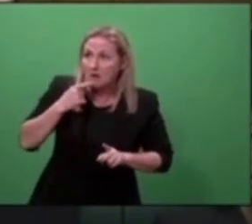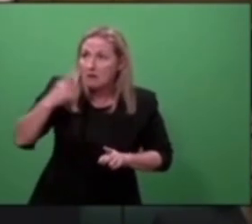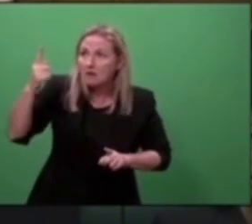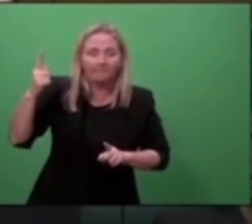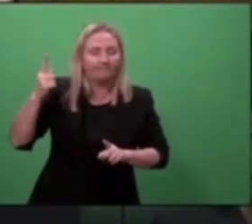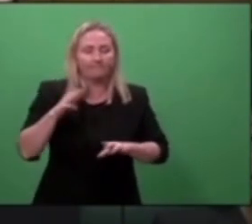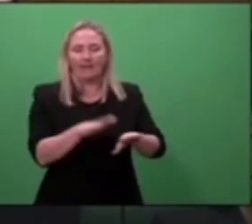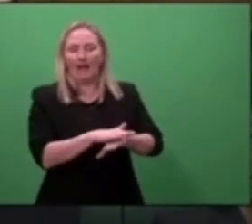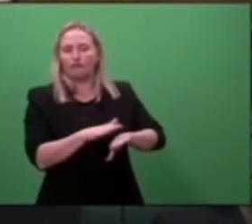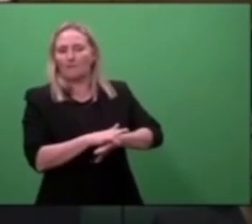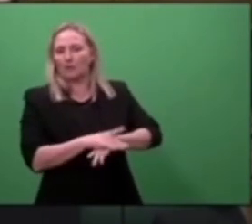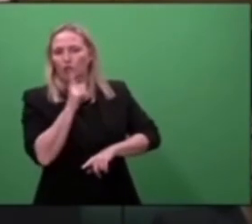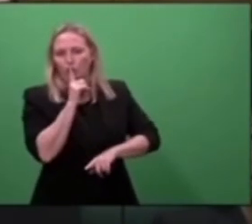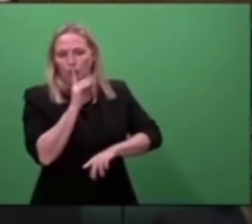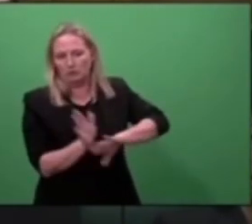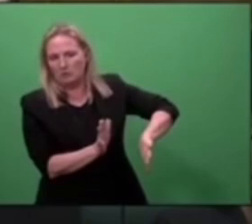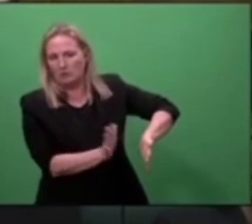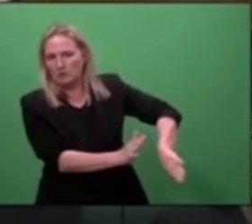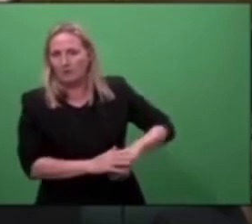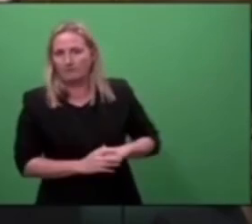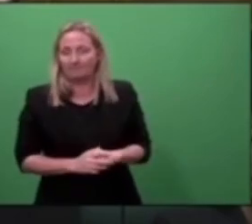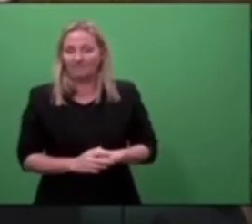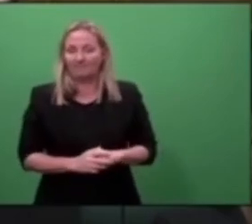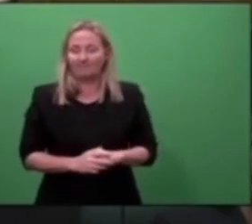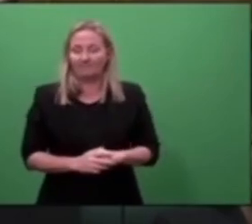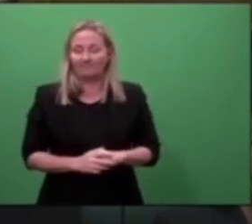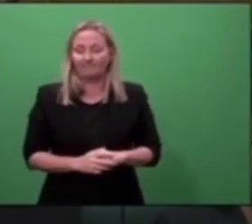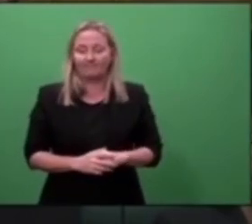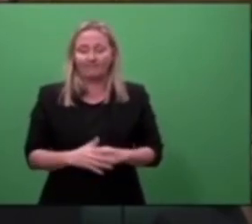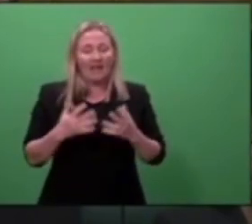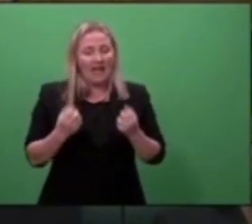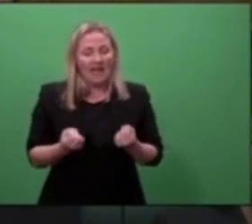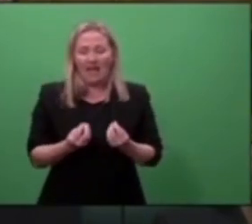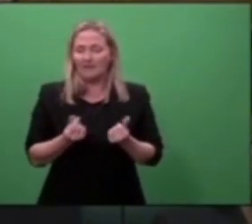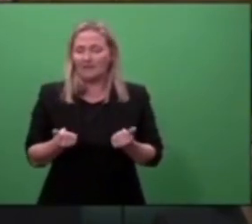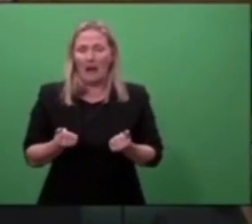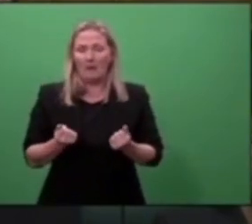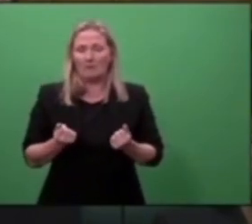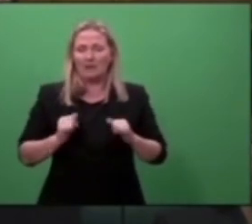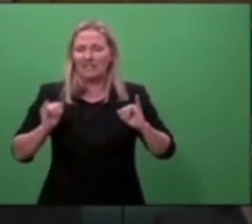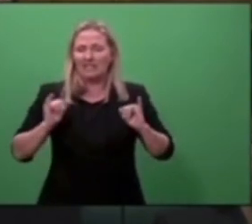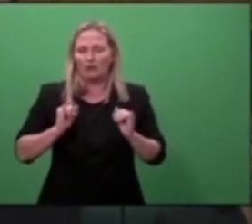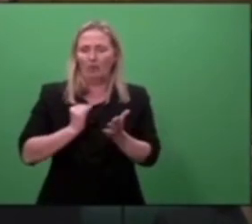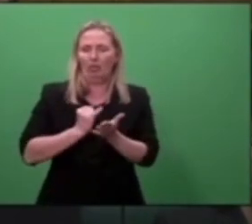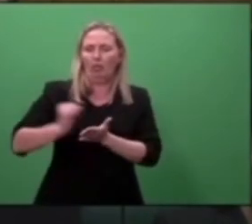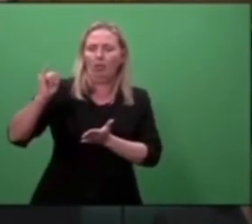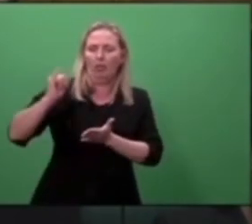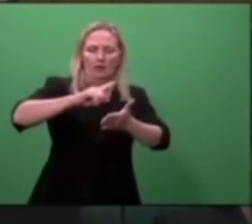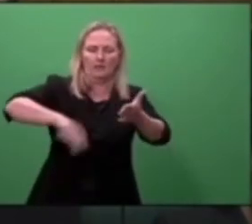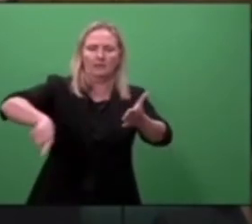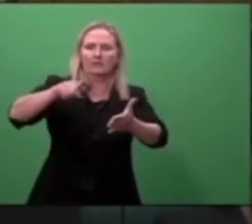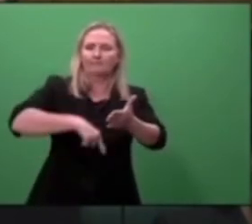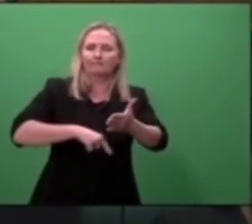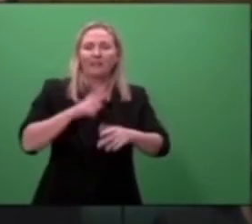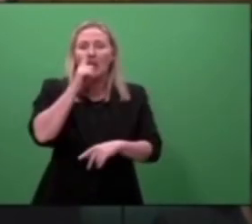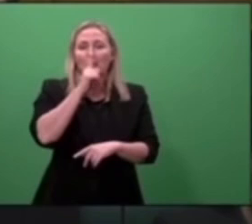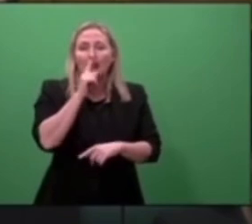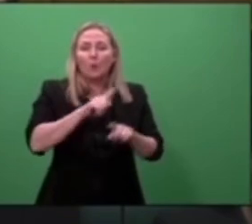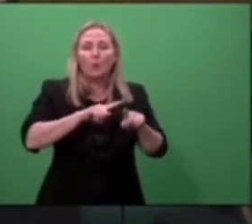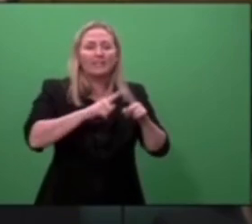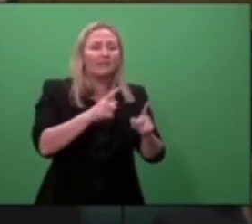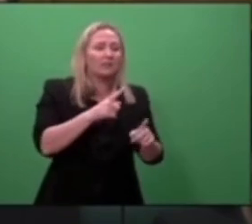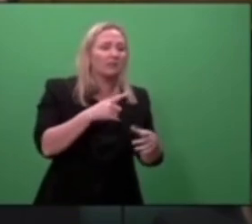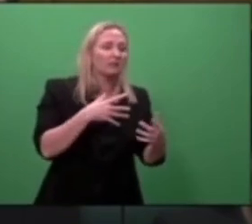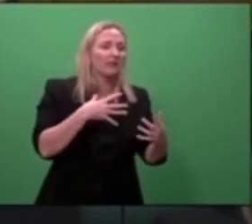some of the worst human prejudices against people of a different gender, people of different sexuality, people of different race,